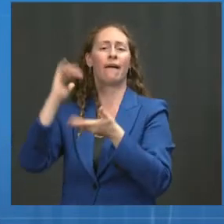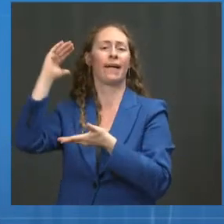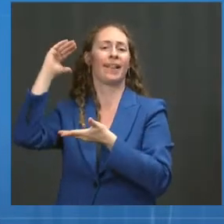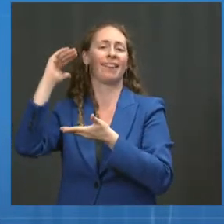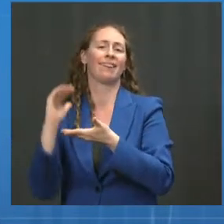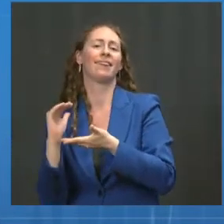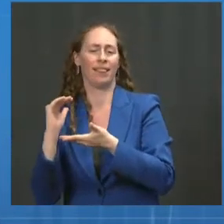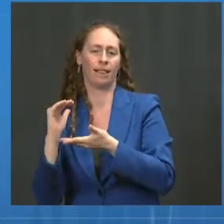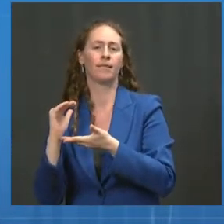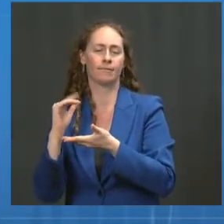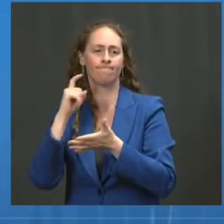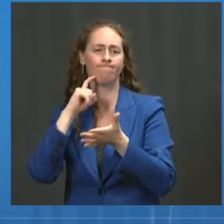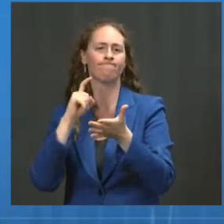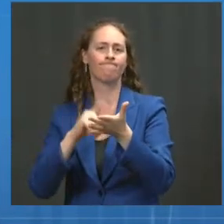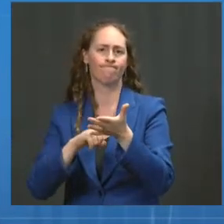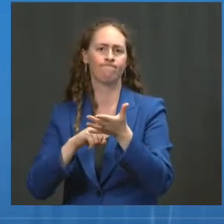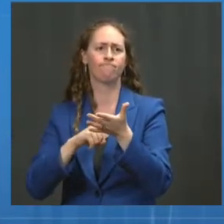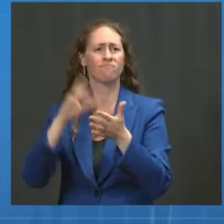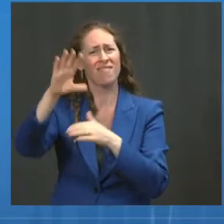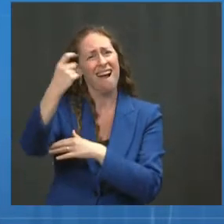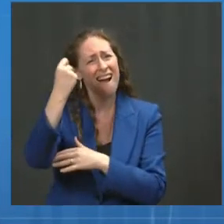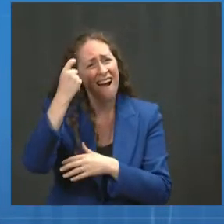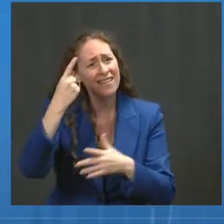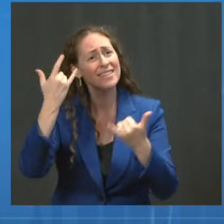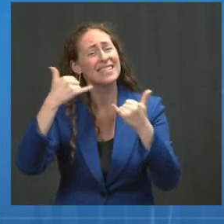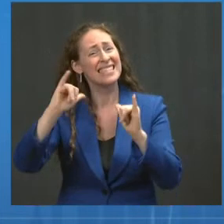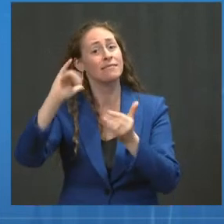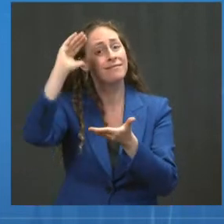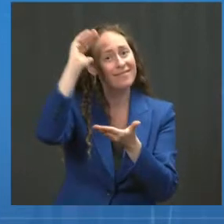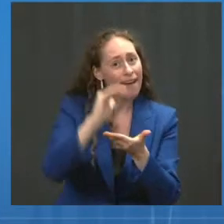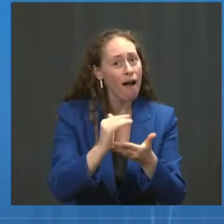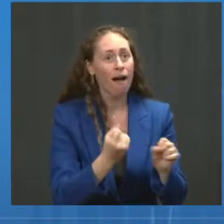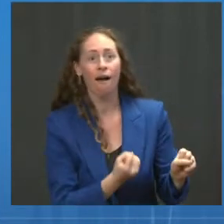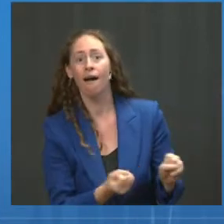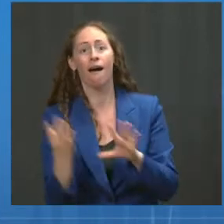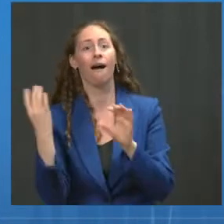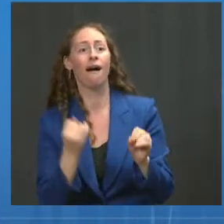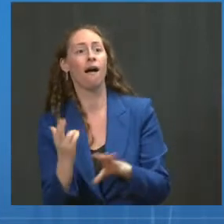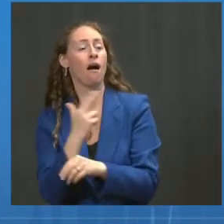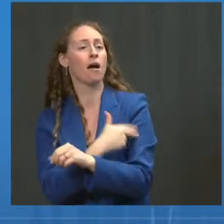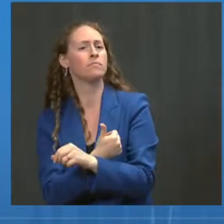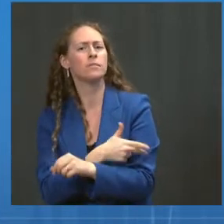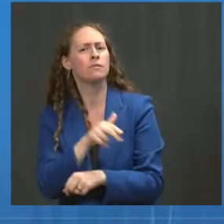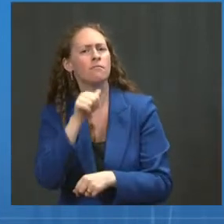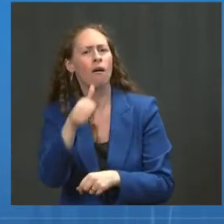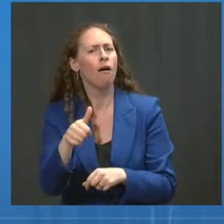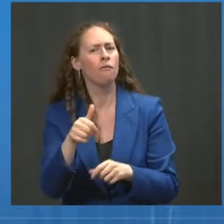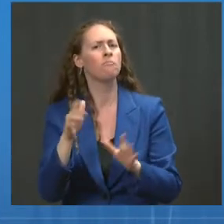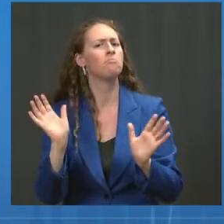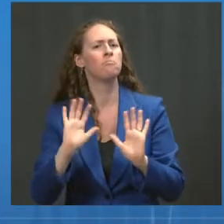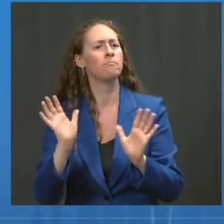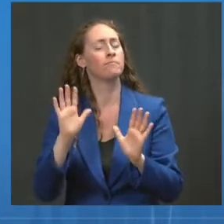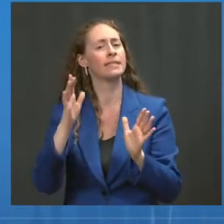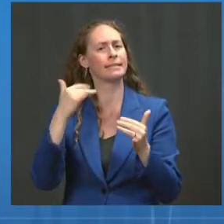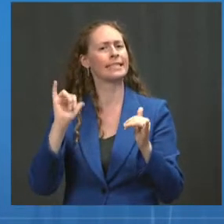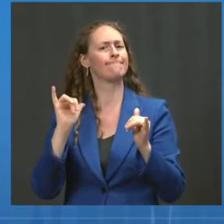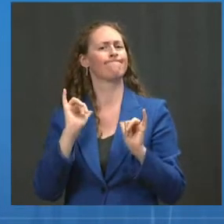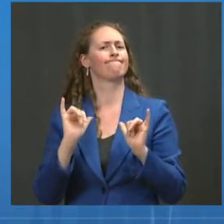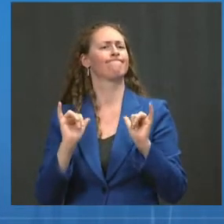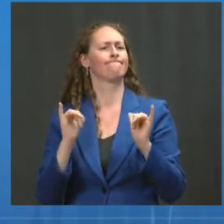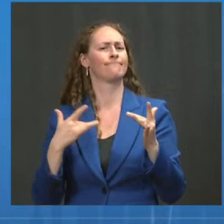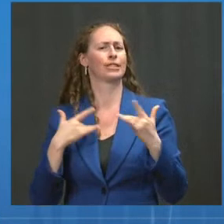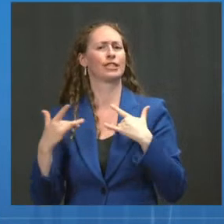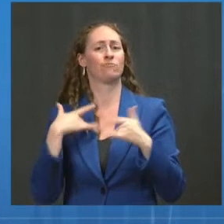are seeing concerning evidence of waning vaccine effectiveness over time and against the Delta variant. Additionally,